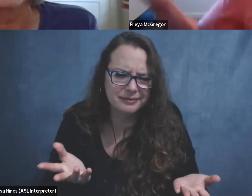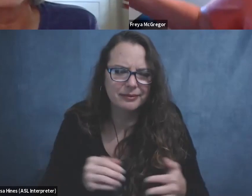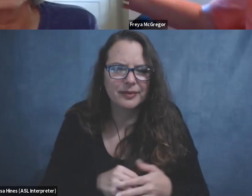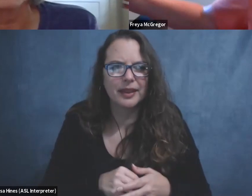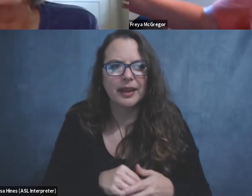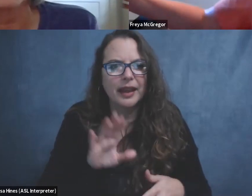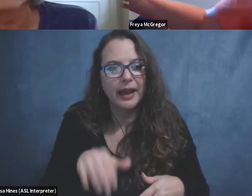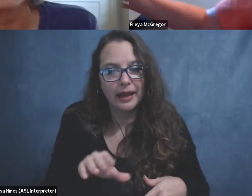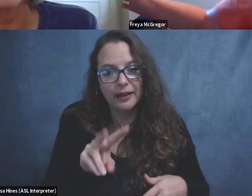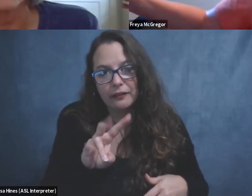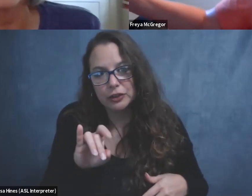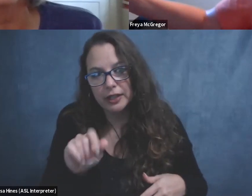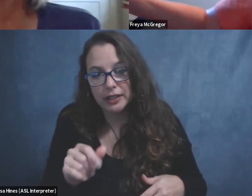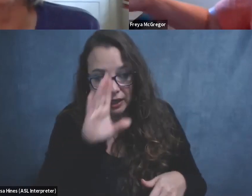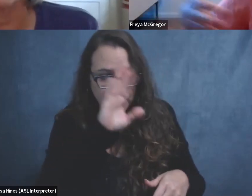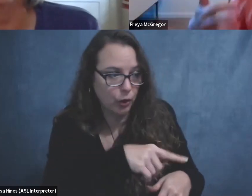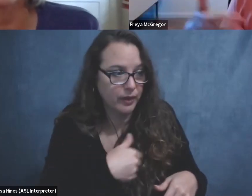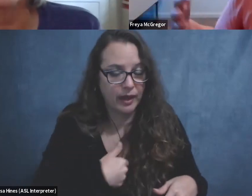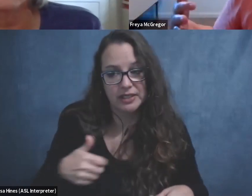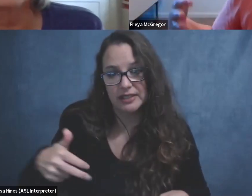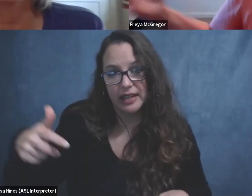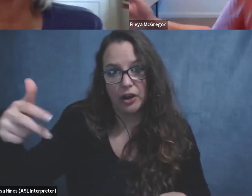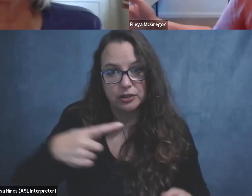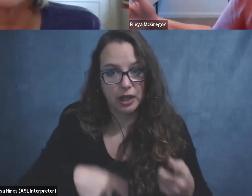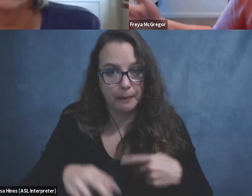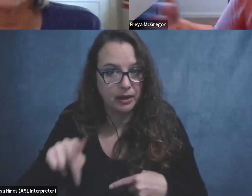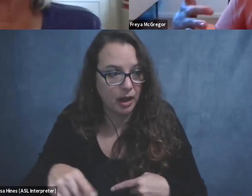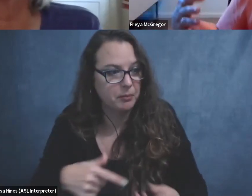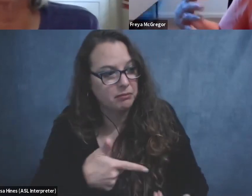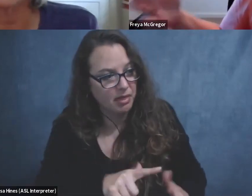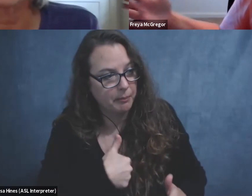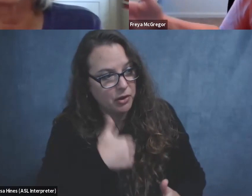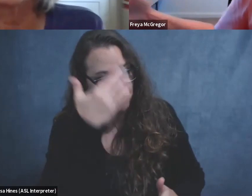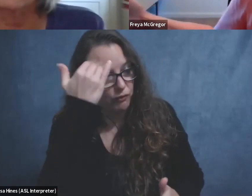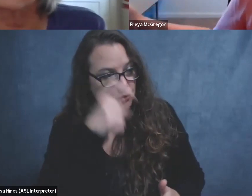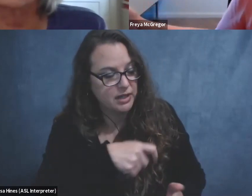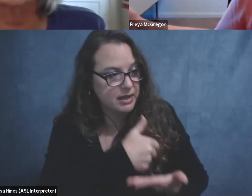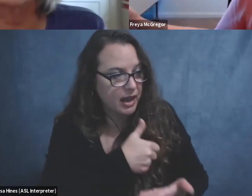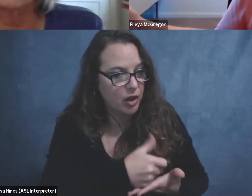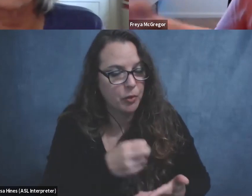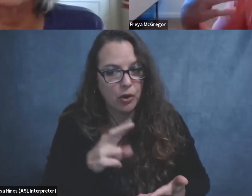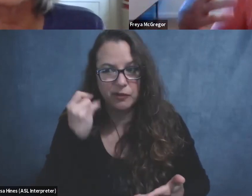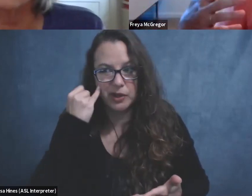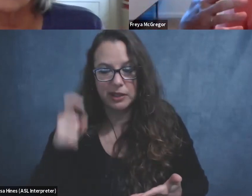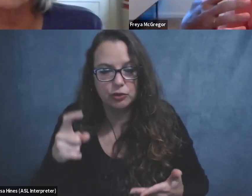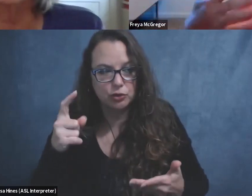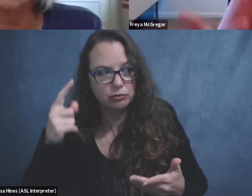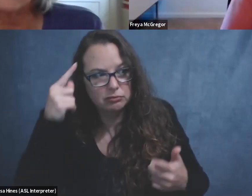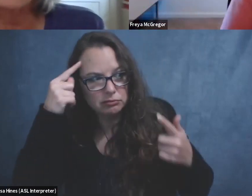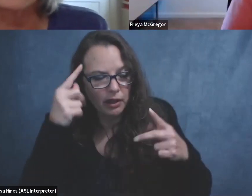Hey Virginia, I know there's some stairs coming up. Um, let me know if you'd like some help with that, or if we need to problem solve another way around that. Like